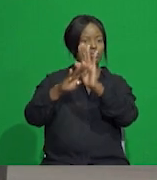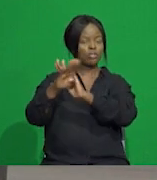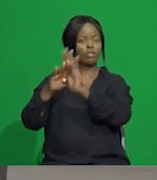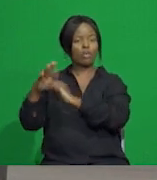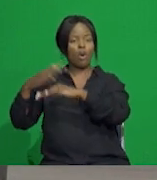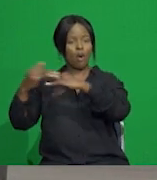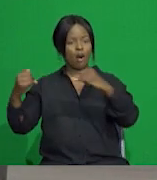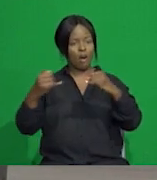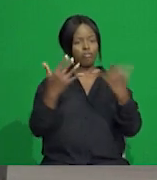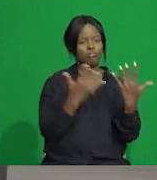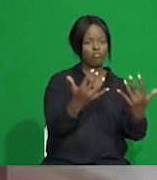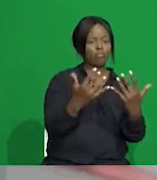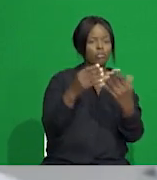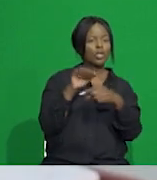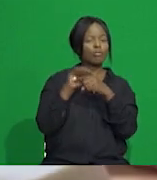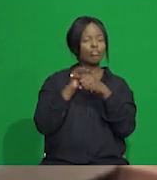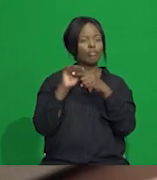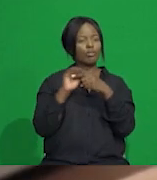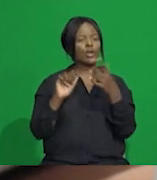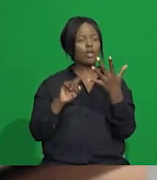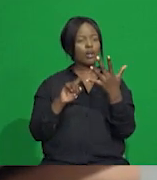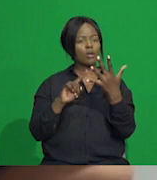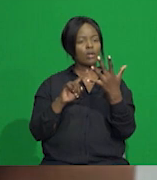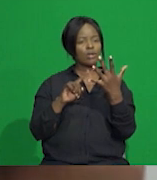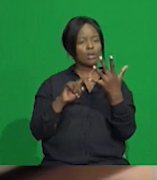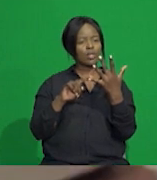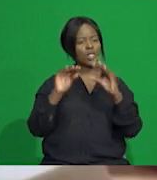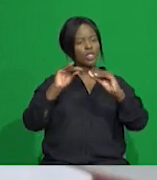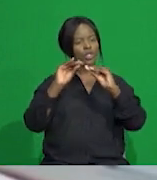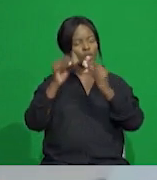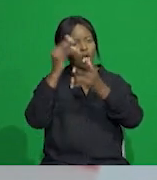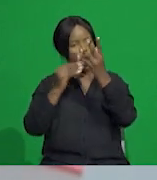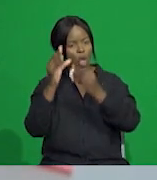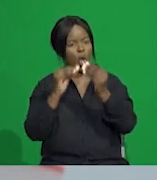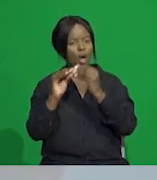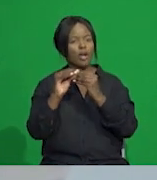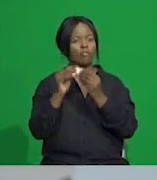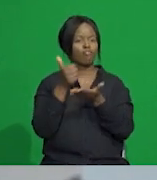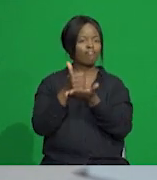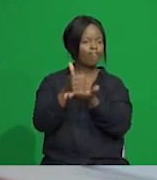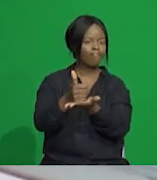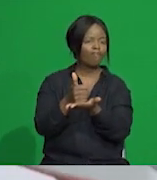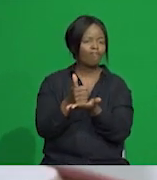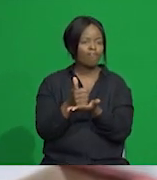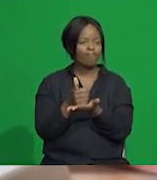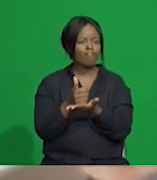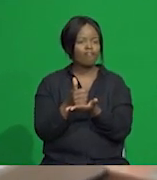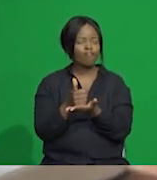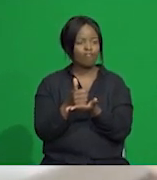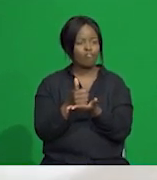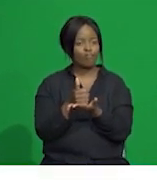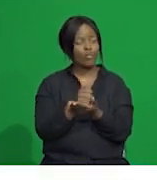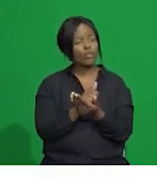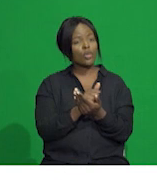blended learning practice. And, contribute to the scholarship of teaching and learning. Since the